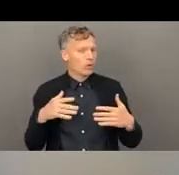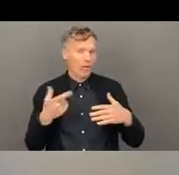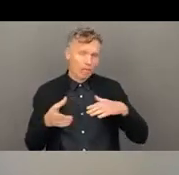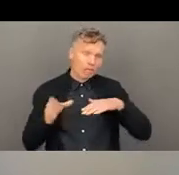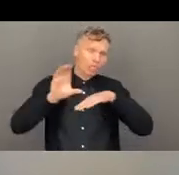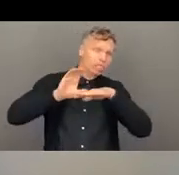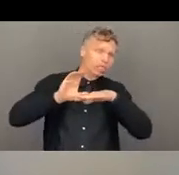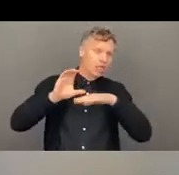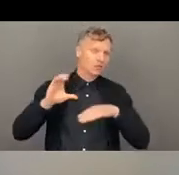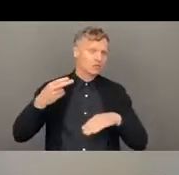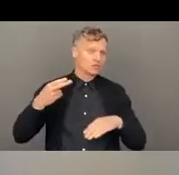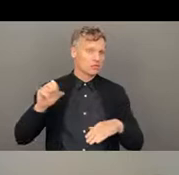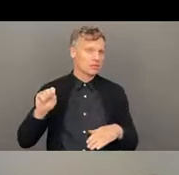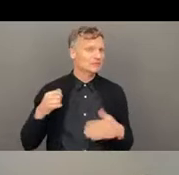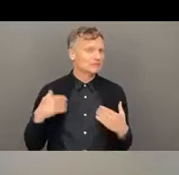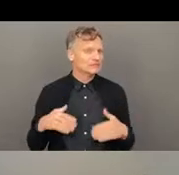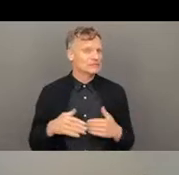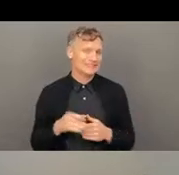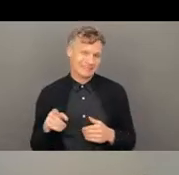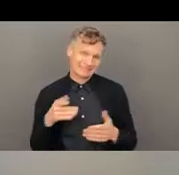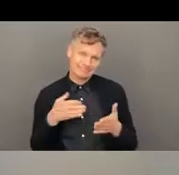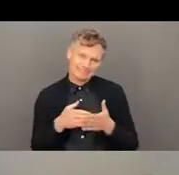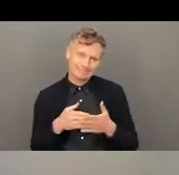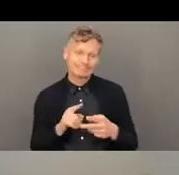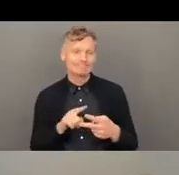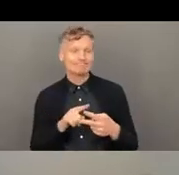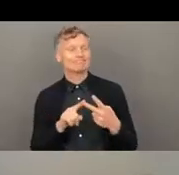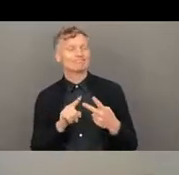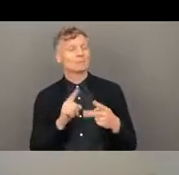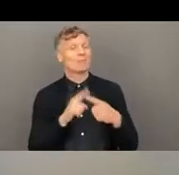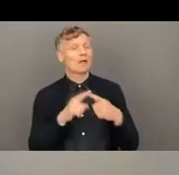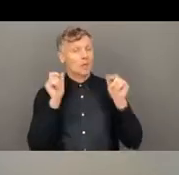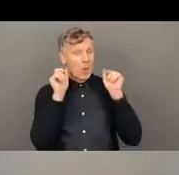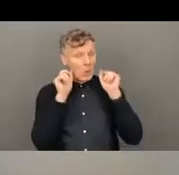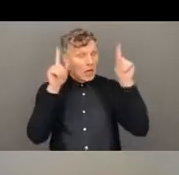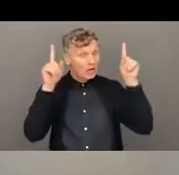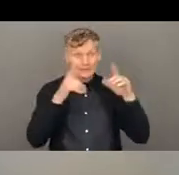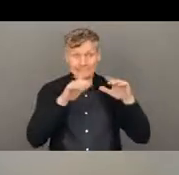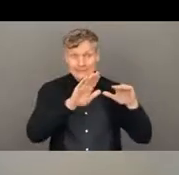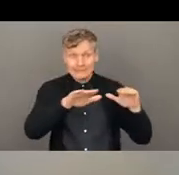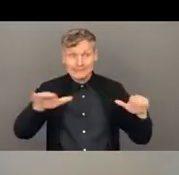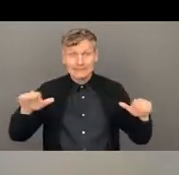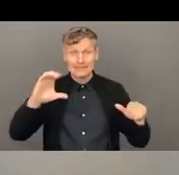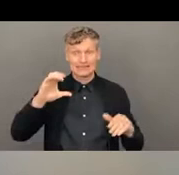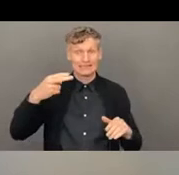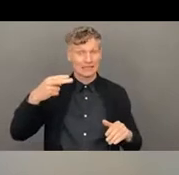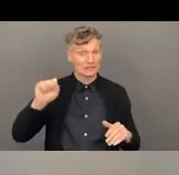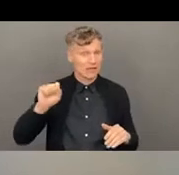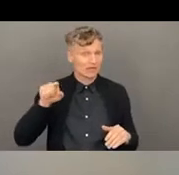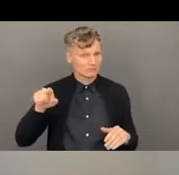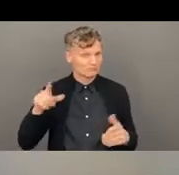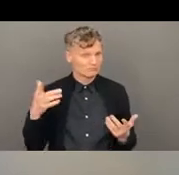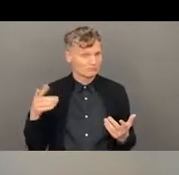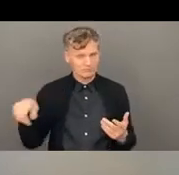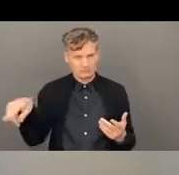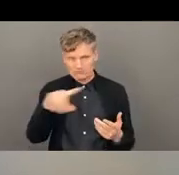We also talked about awareness, you know, awareness of CHS as an entity and the importance